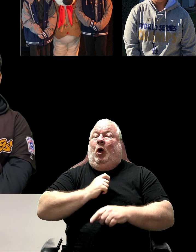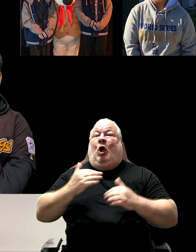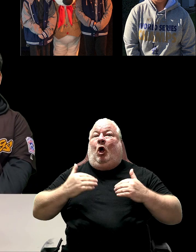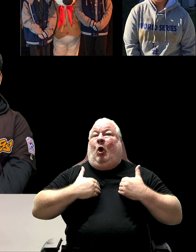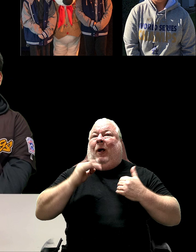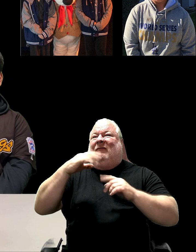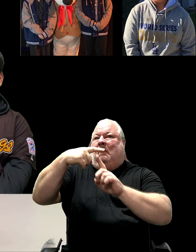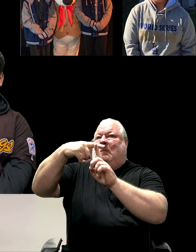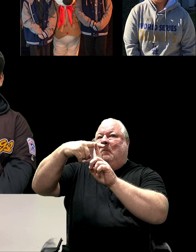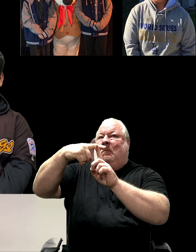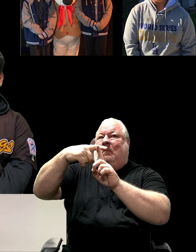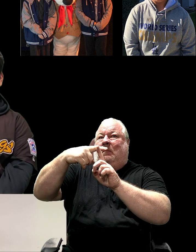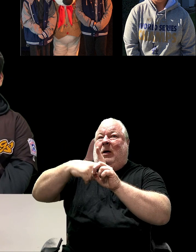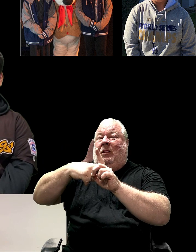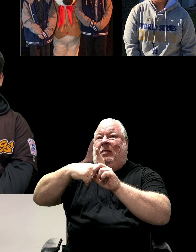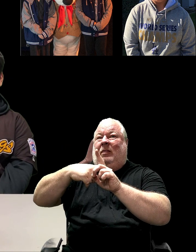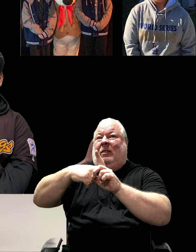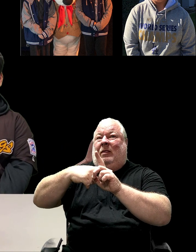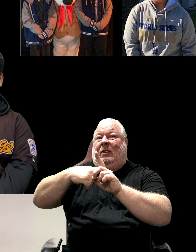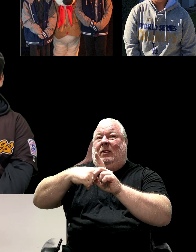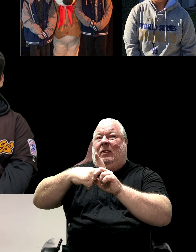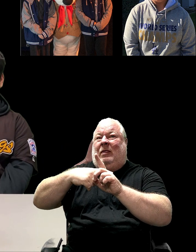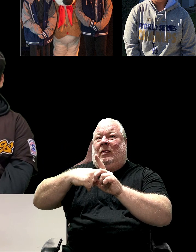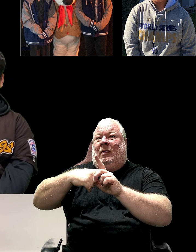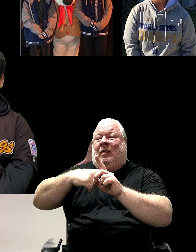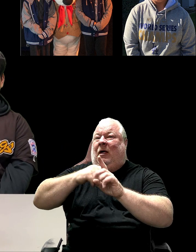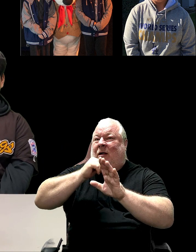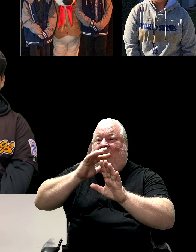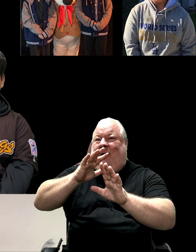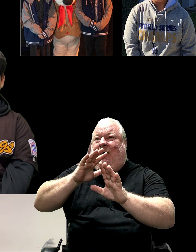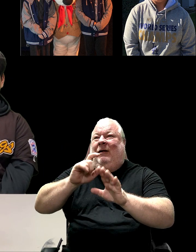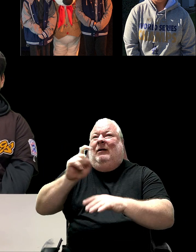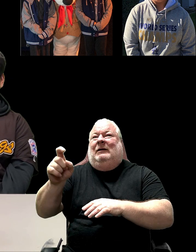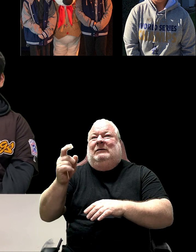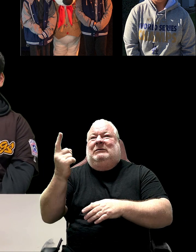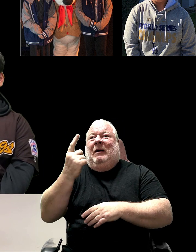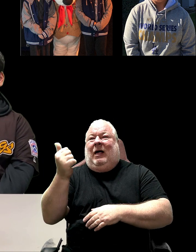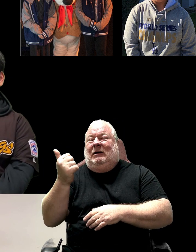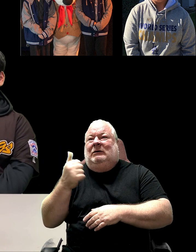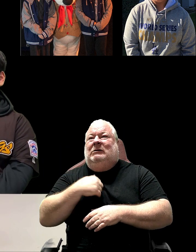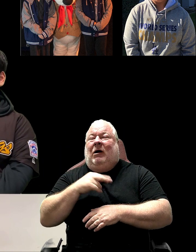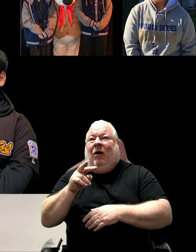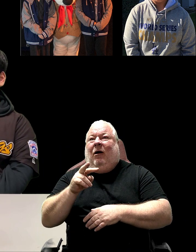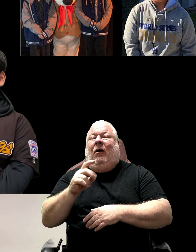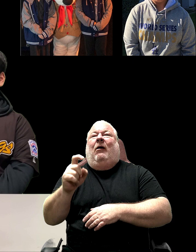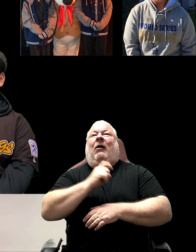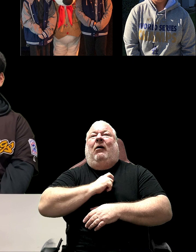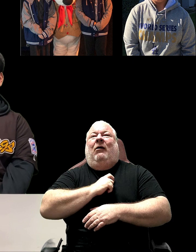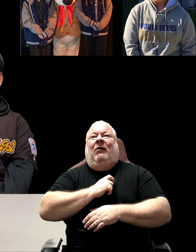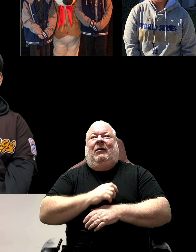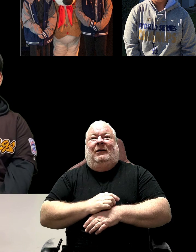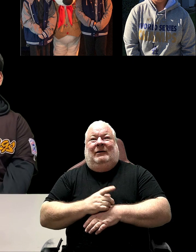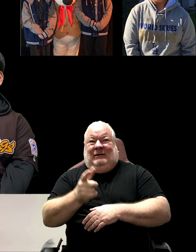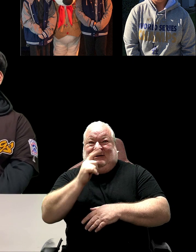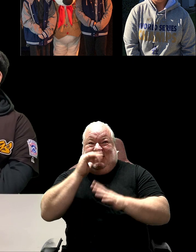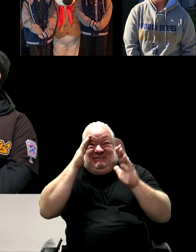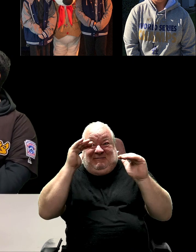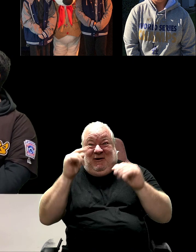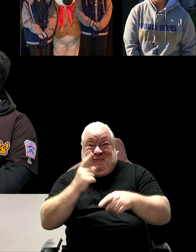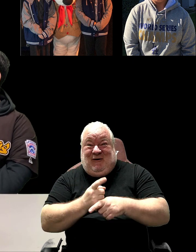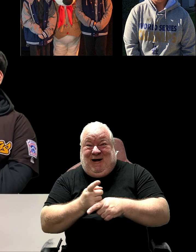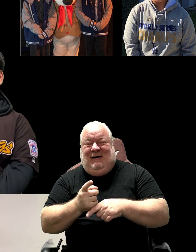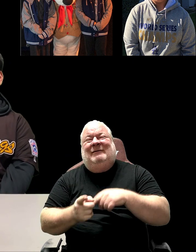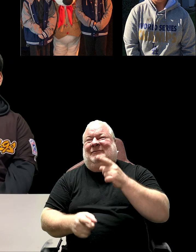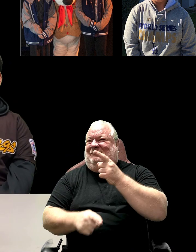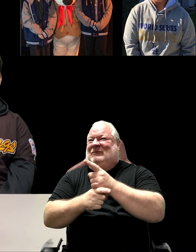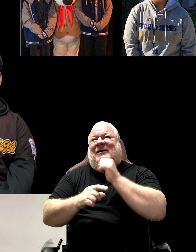someone else got it. So I was very surprised that I got Awesome. So it wasn't expected. Is that